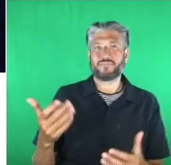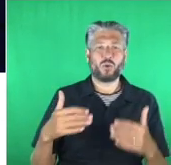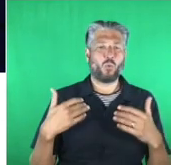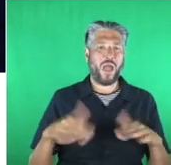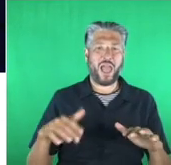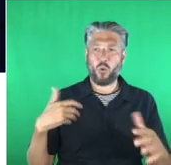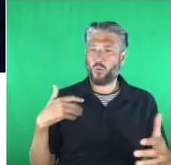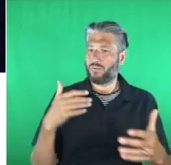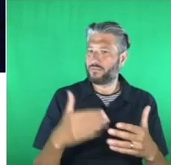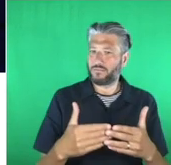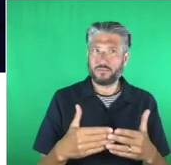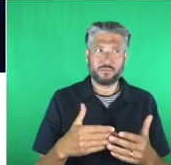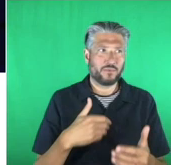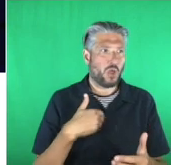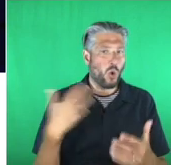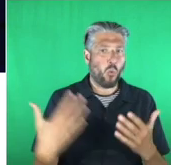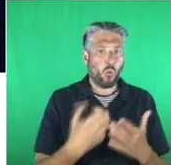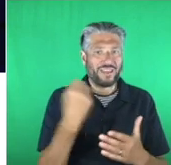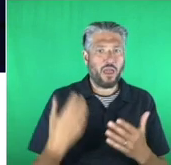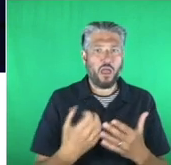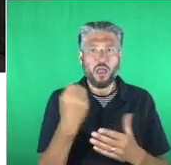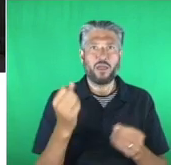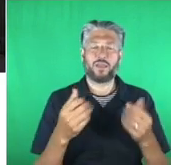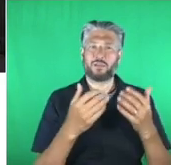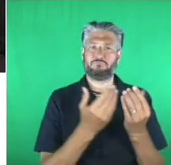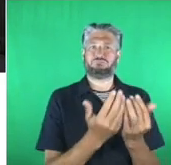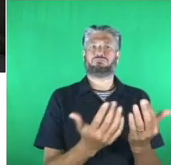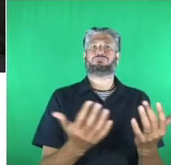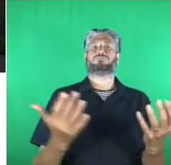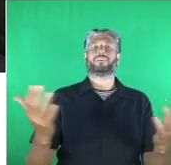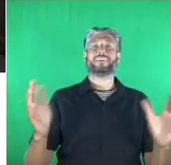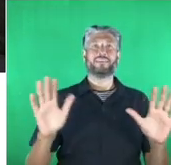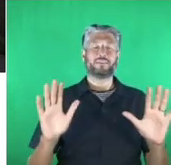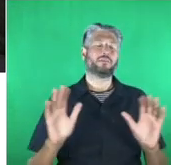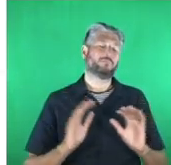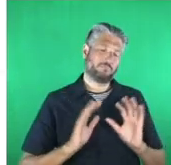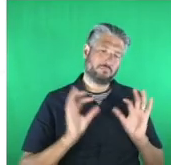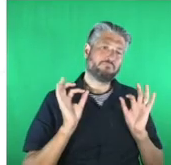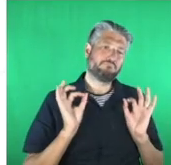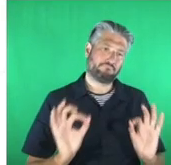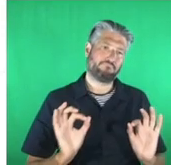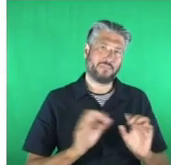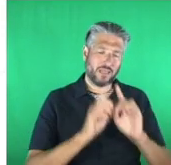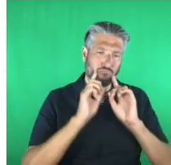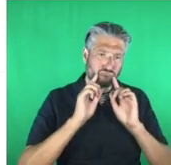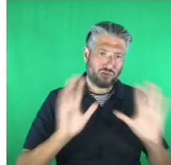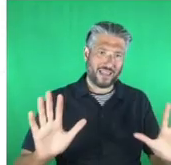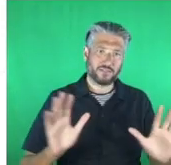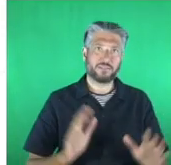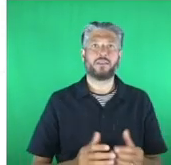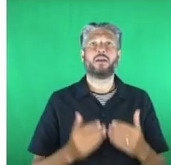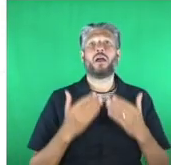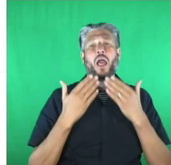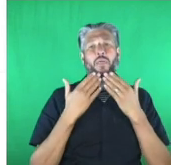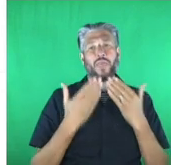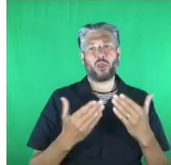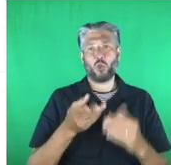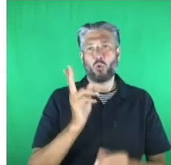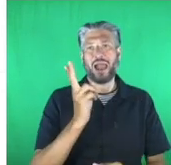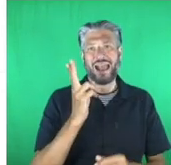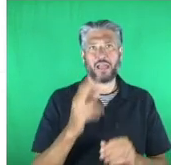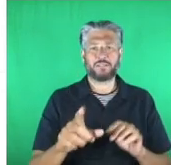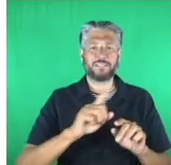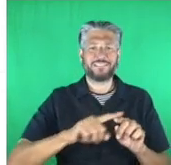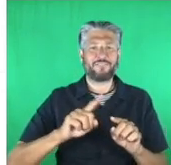really. It's amazing, isn't it? Bowled over. Absolutely brilliant. want to say a big thank you to the sponsors and judges, the Arts Council England, Charity